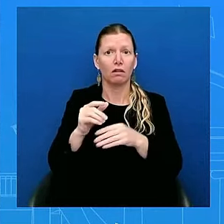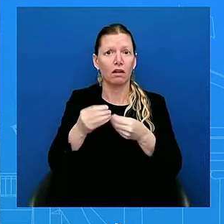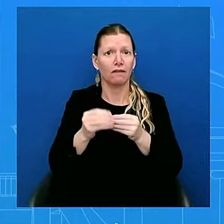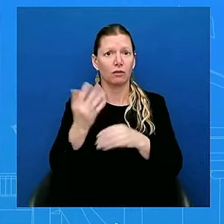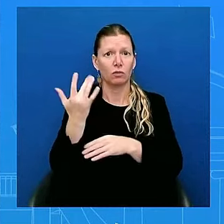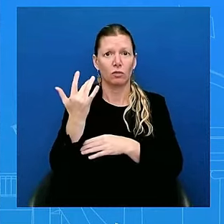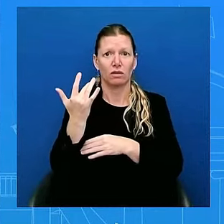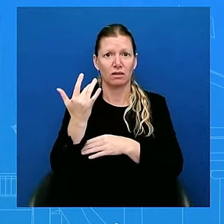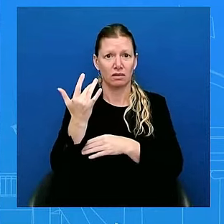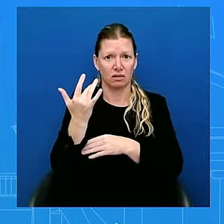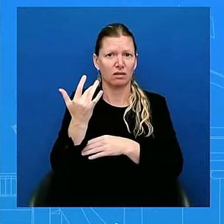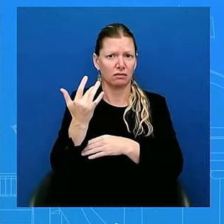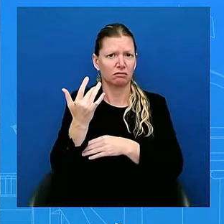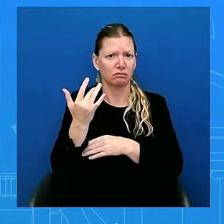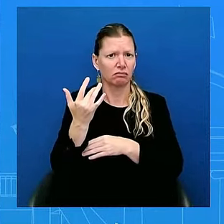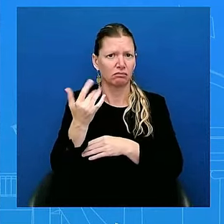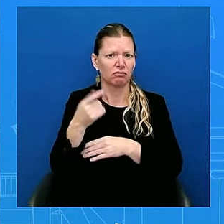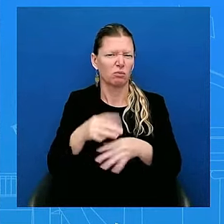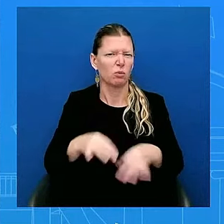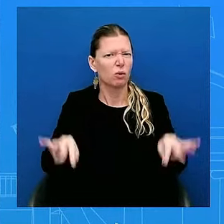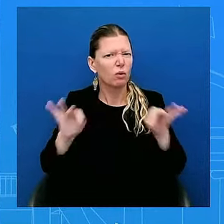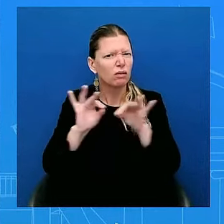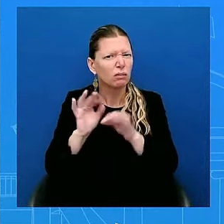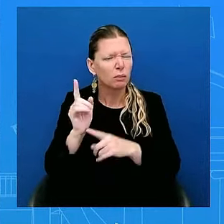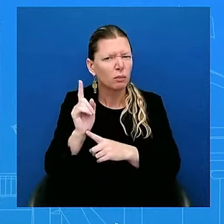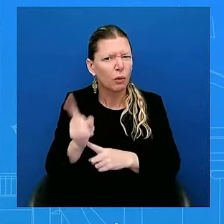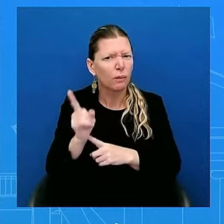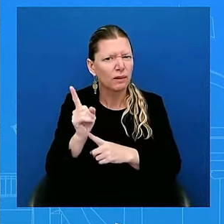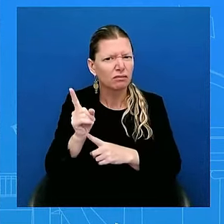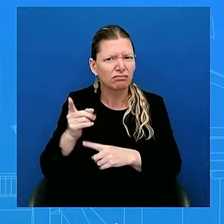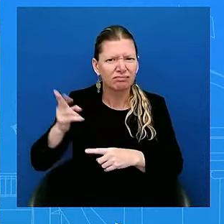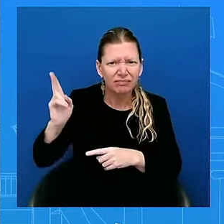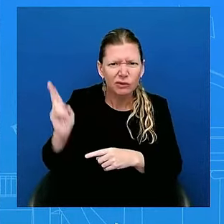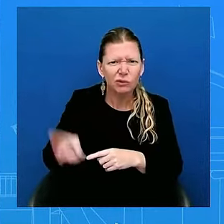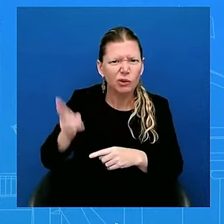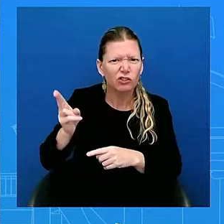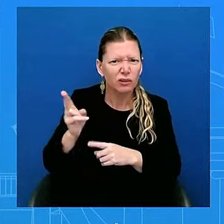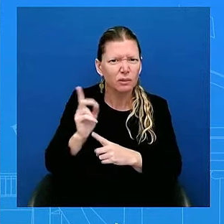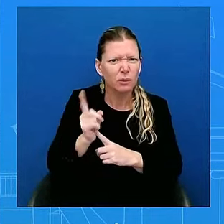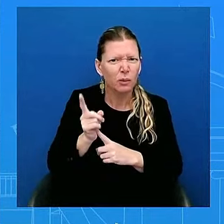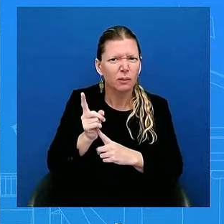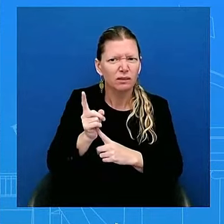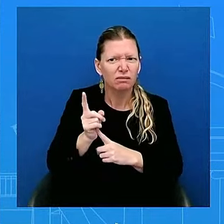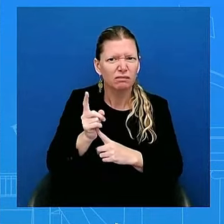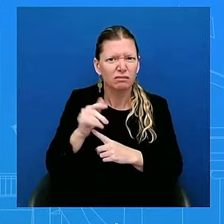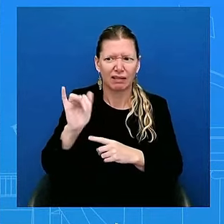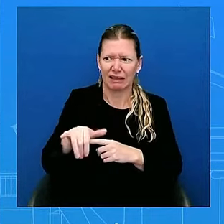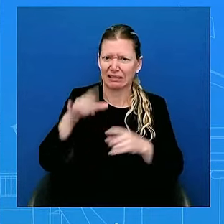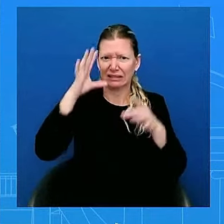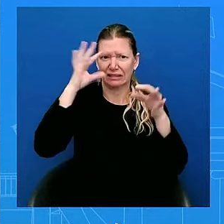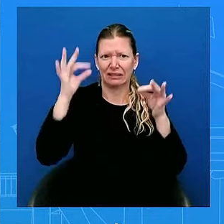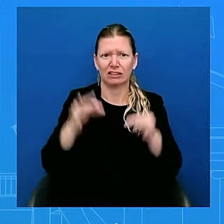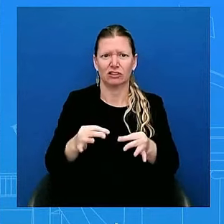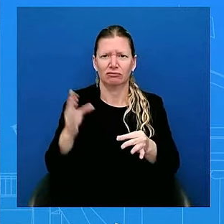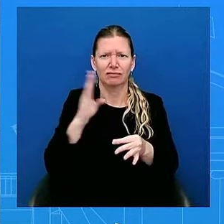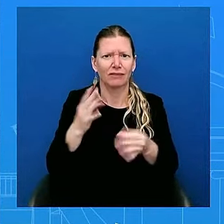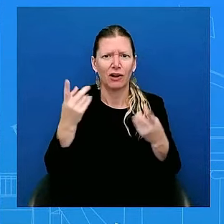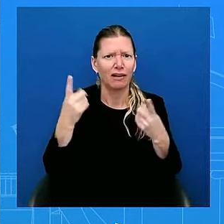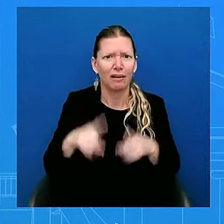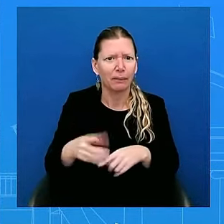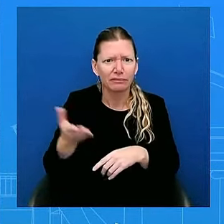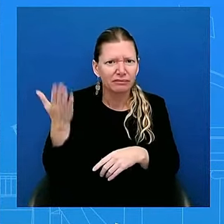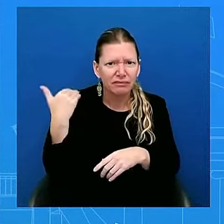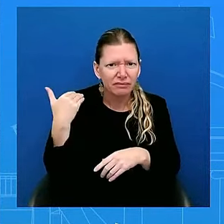important moment. This is a historic moment. And this decision was a big decision, was an important decision.